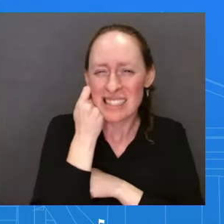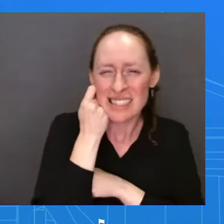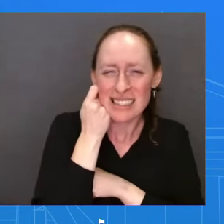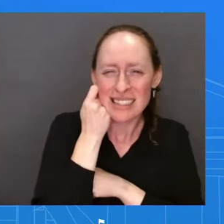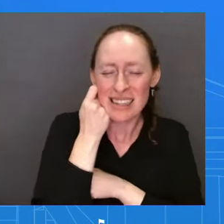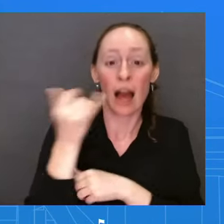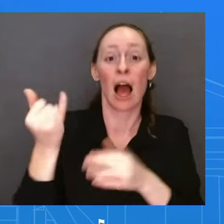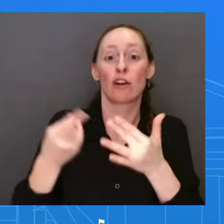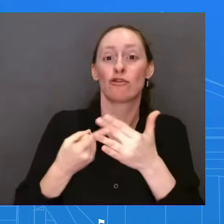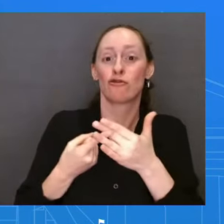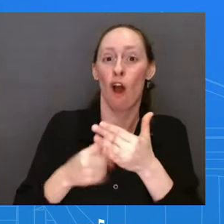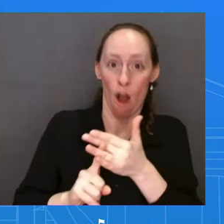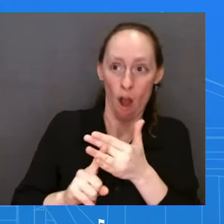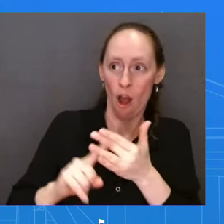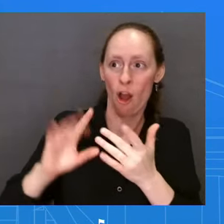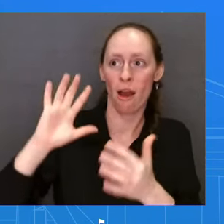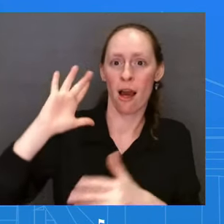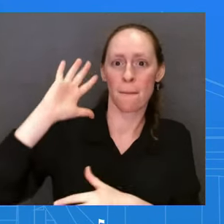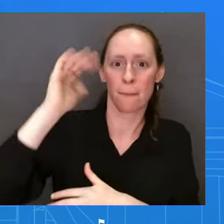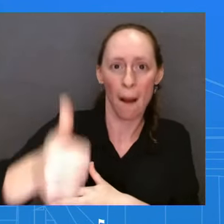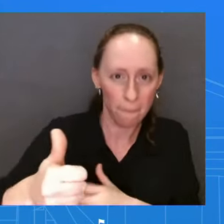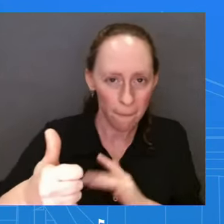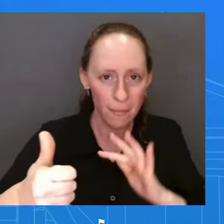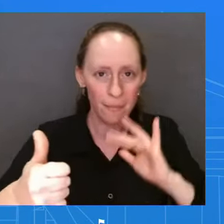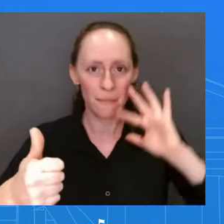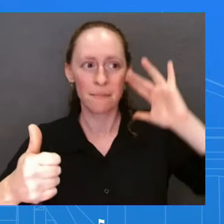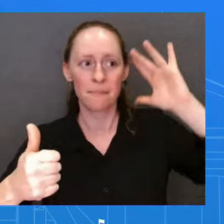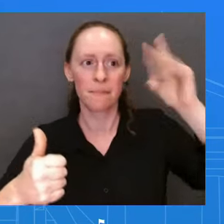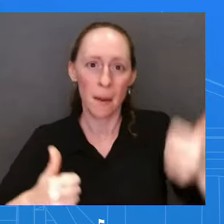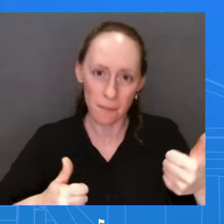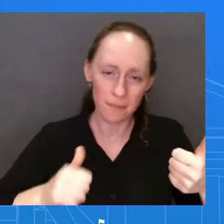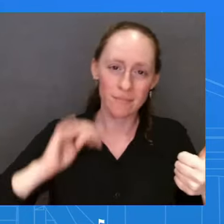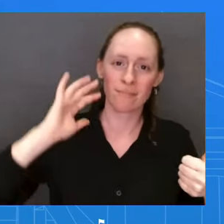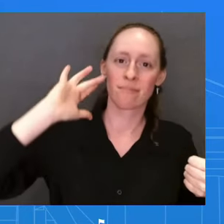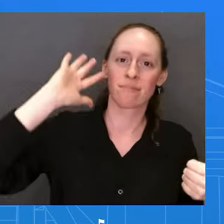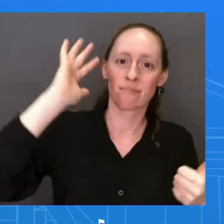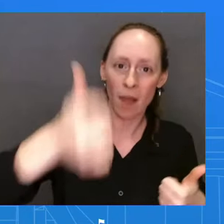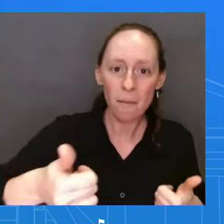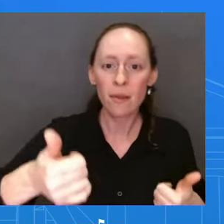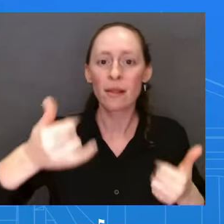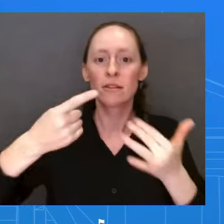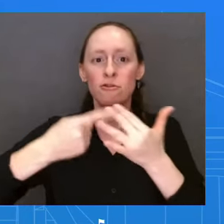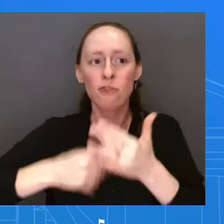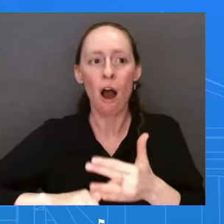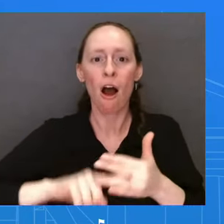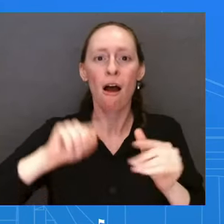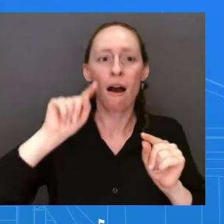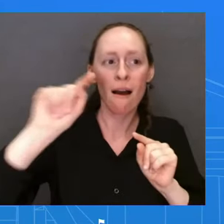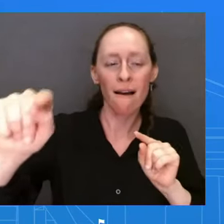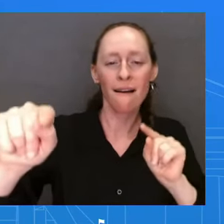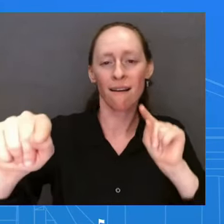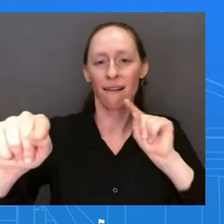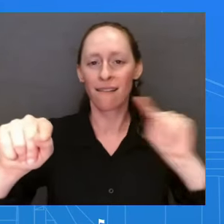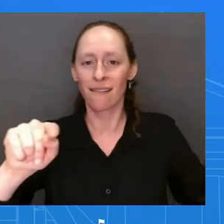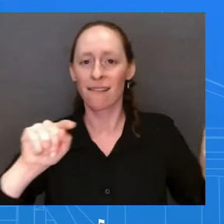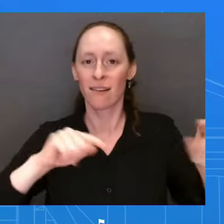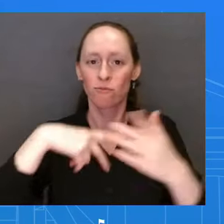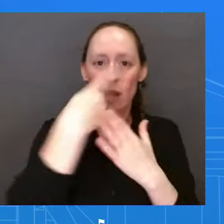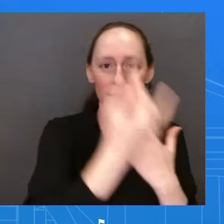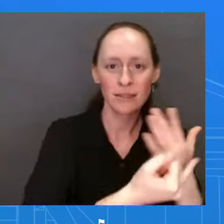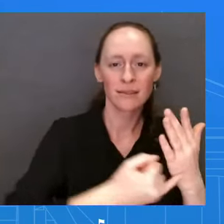infrastructure projects and shovels and grounds across the country, where we're seeing 490 billion dollars in private sector investment